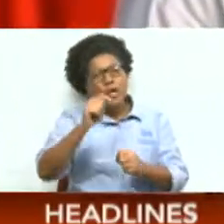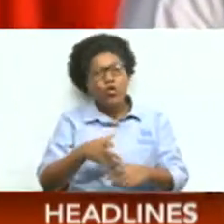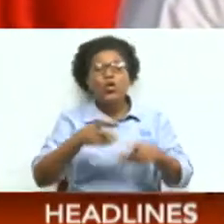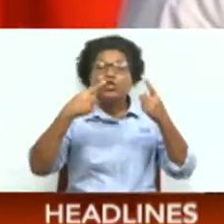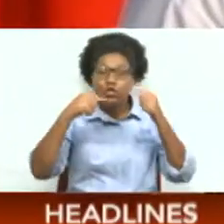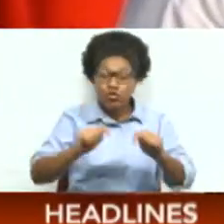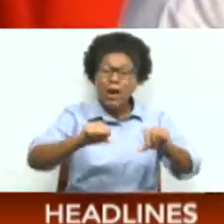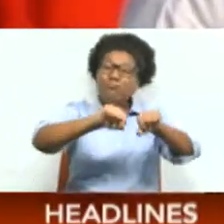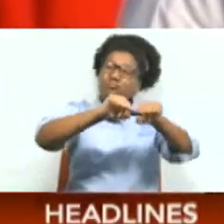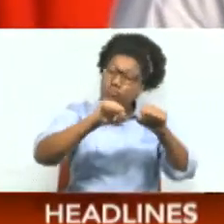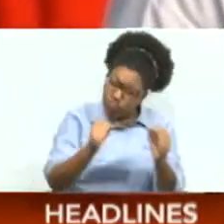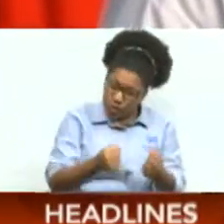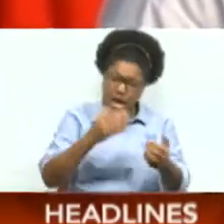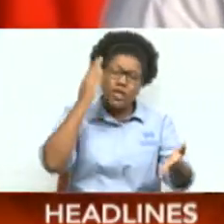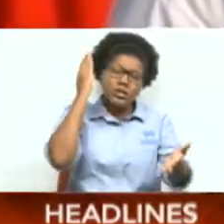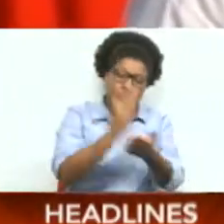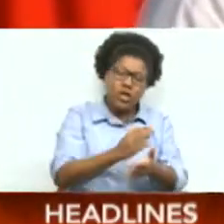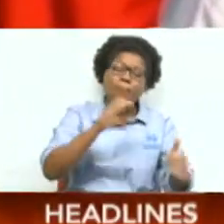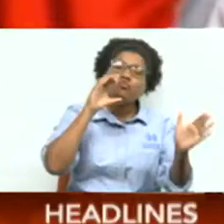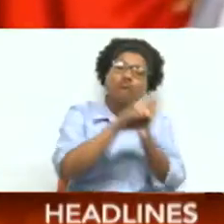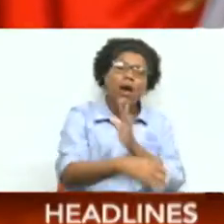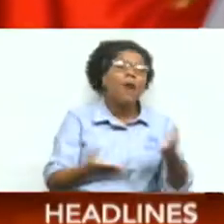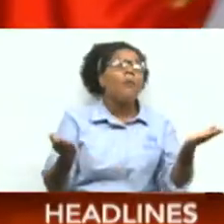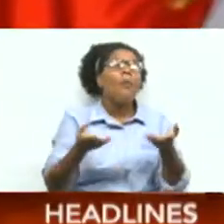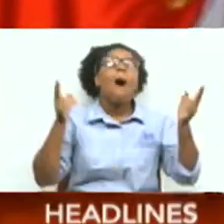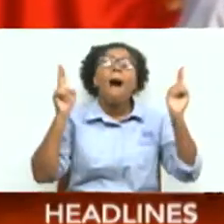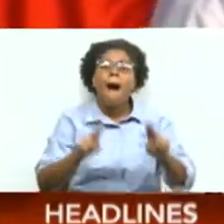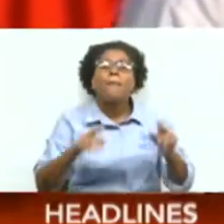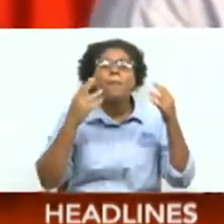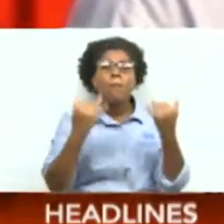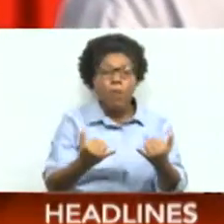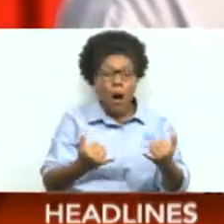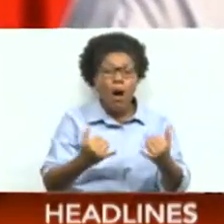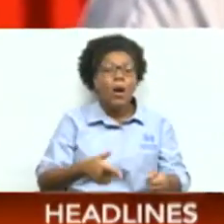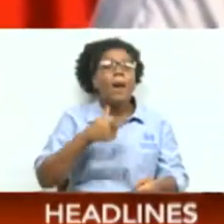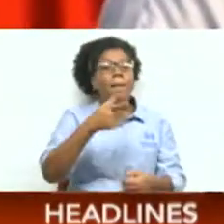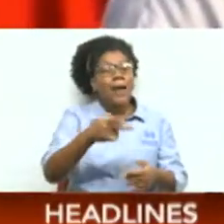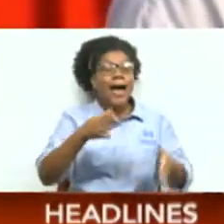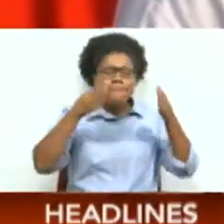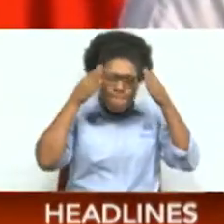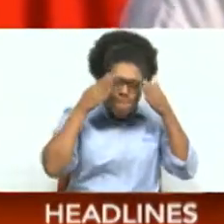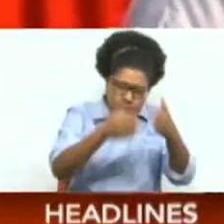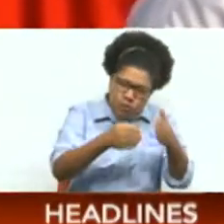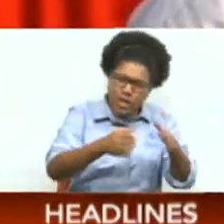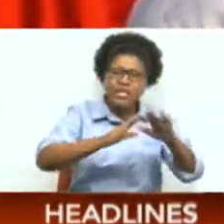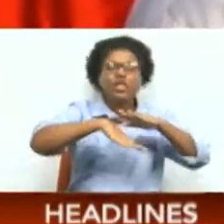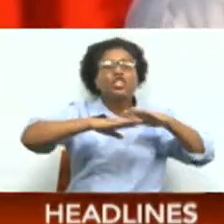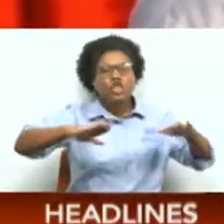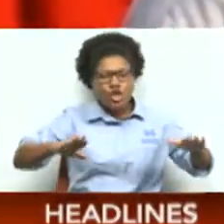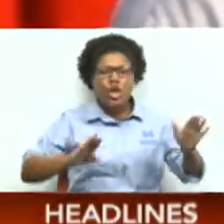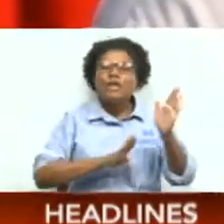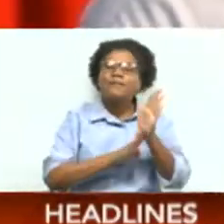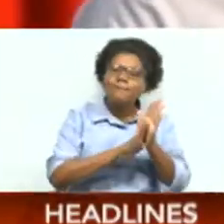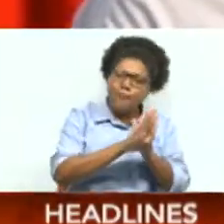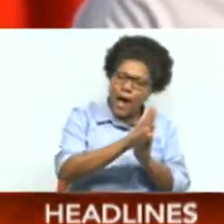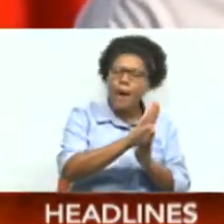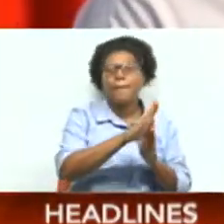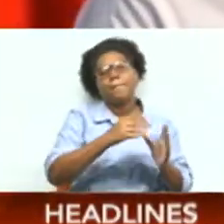and break the cycle of what is happening now by paying attention to raising your children.